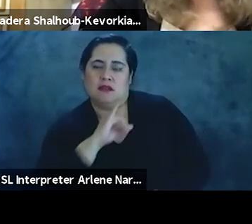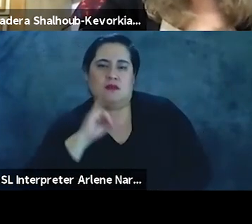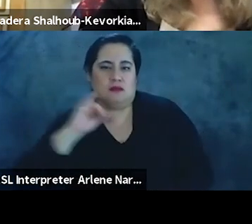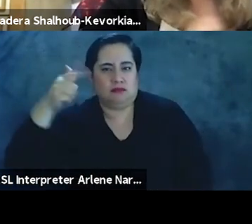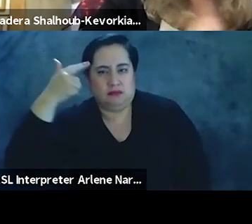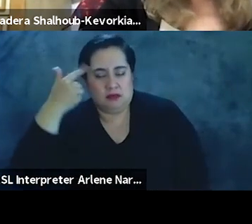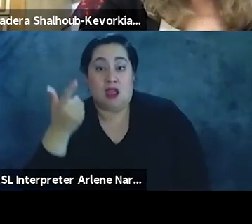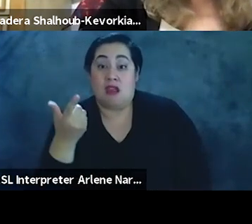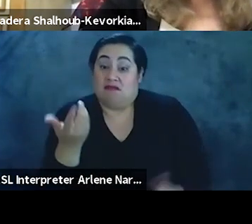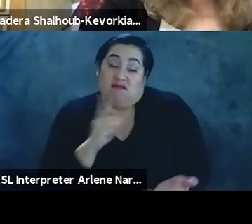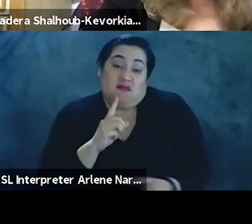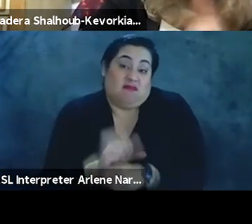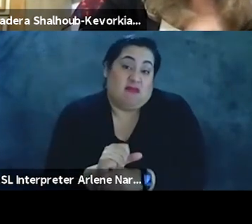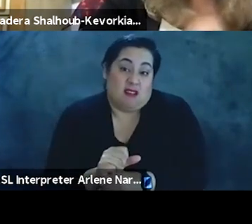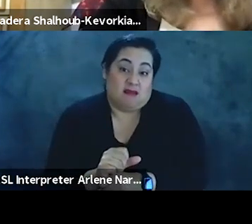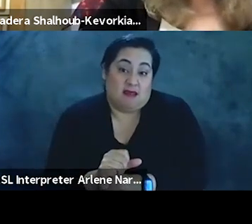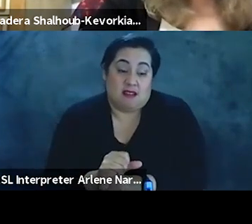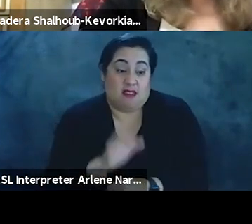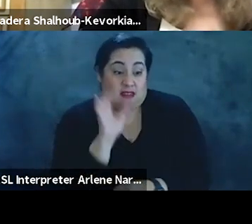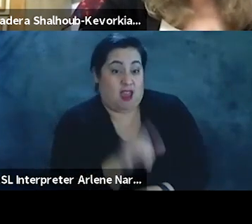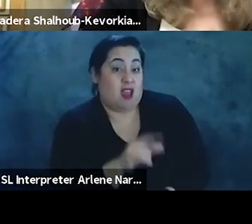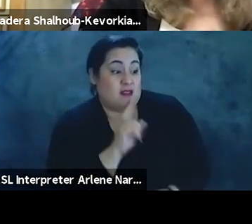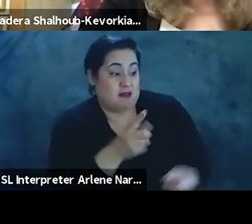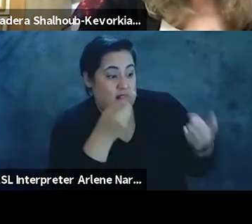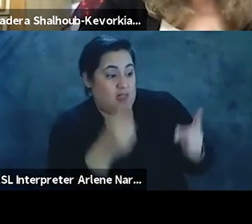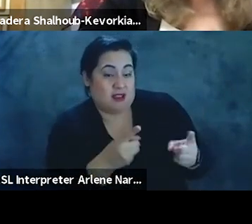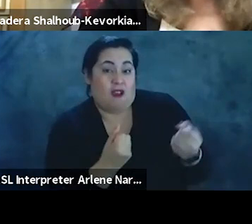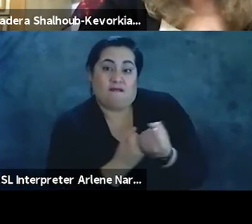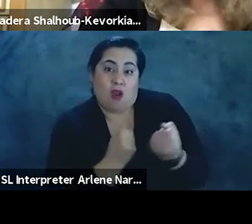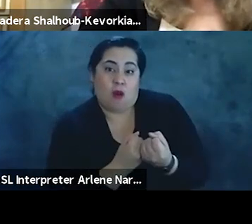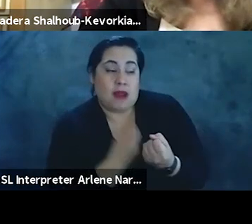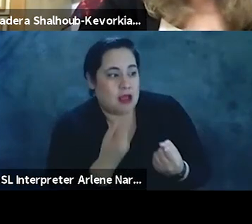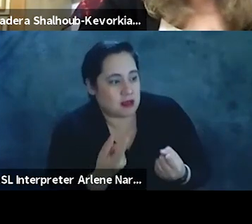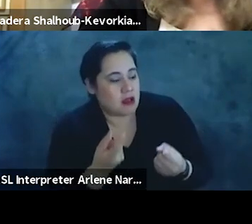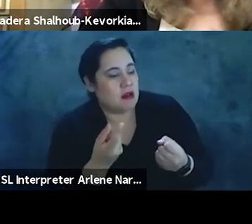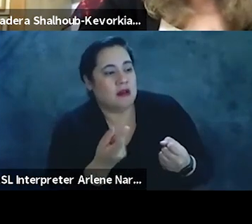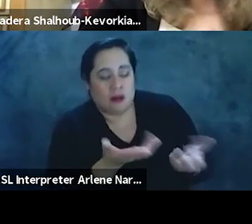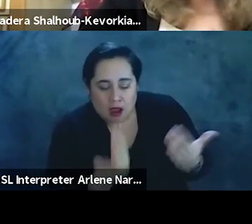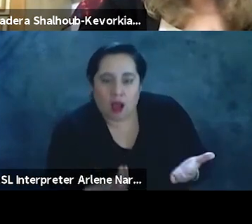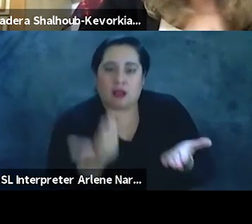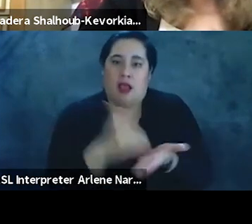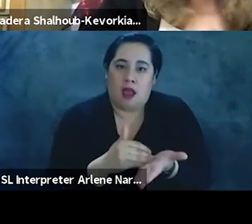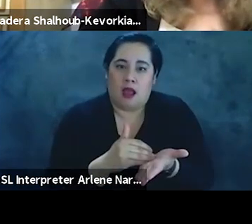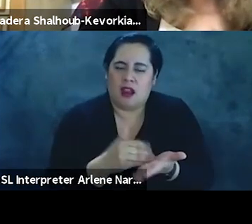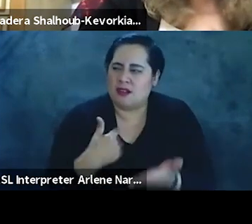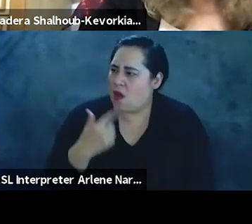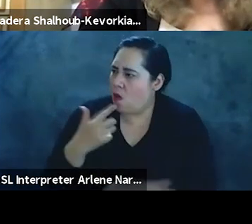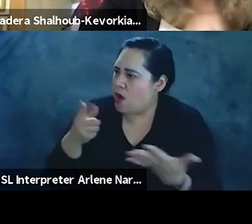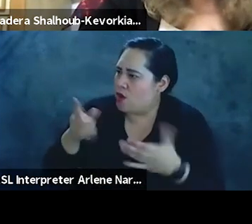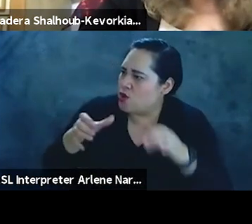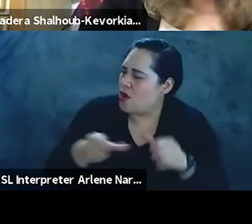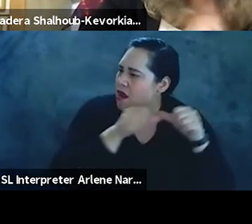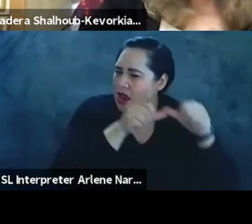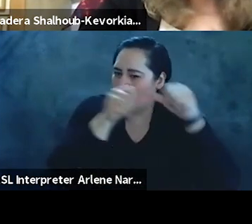if anything, the Nakba is affirmed, and it is called for again. And if we say, oh, what you are doing is a